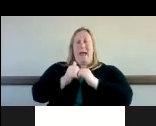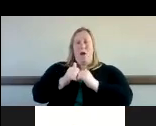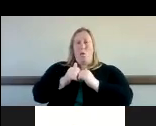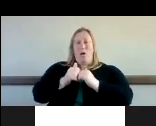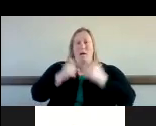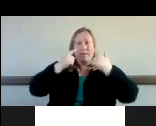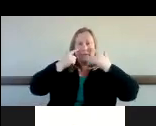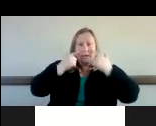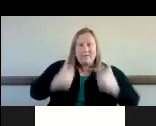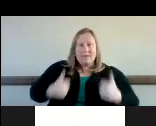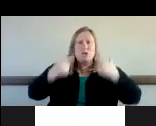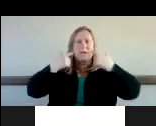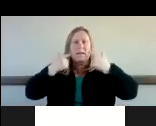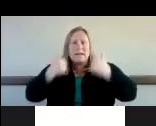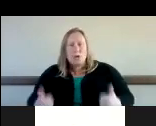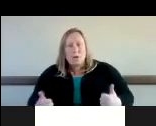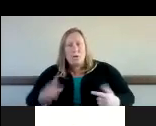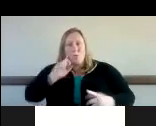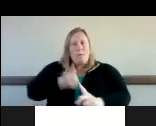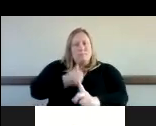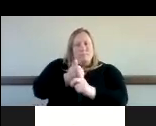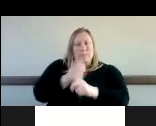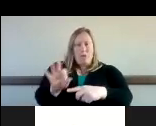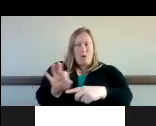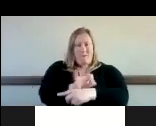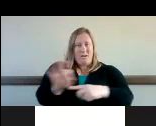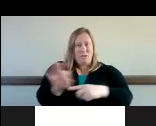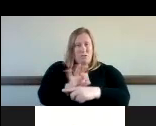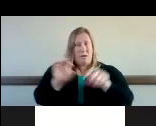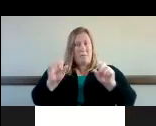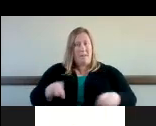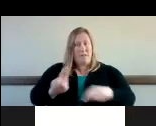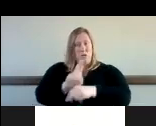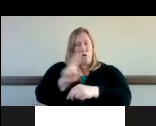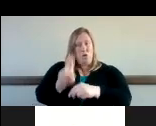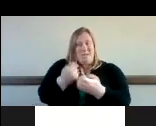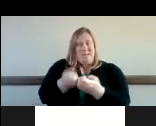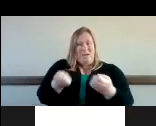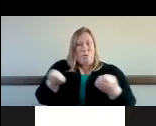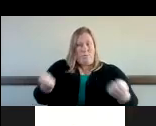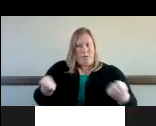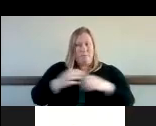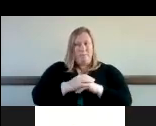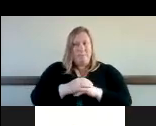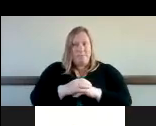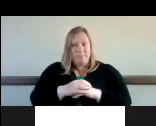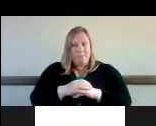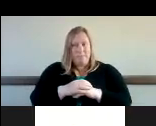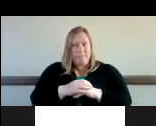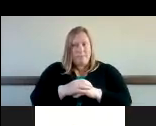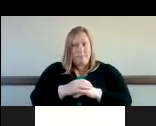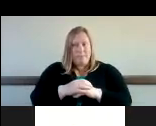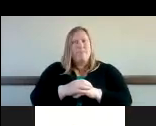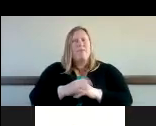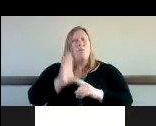loss affects their functional ability to use the equipment and i think you'll get a taste for that later in the